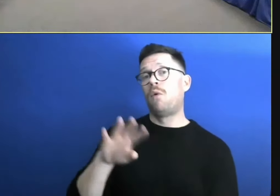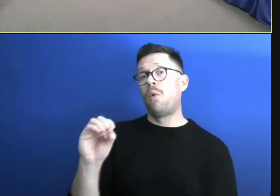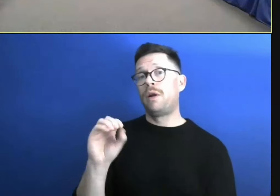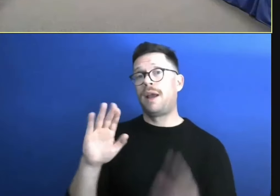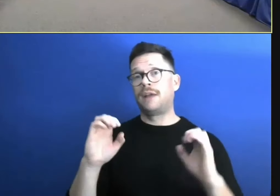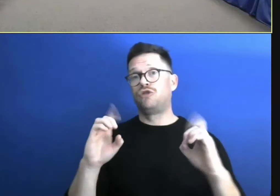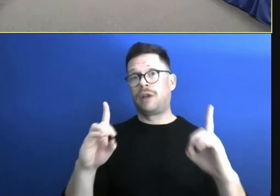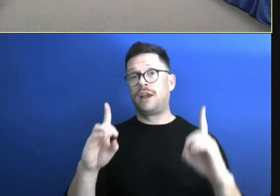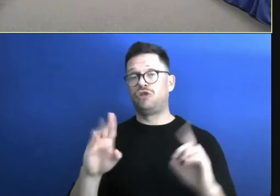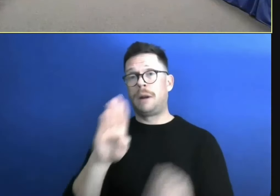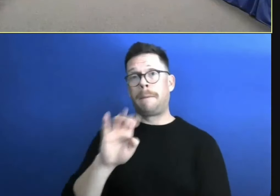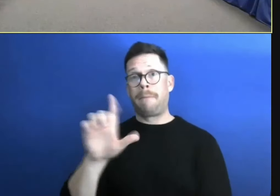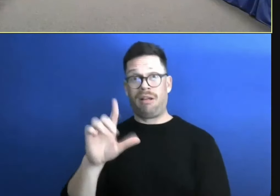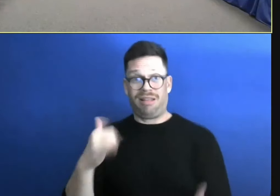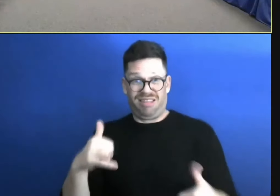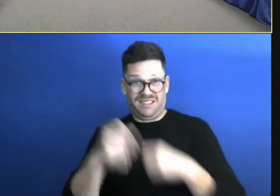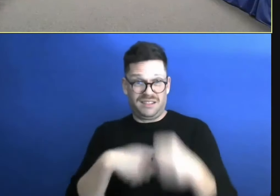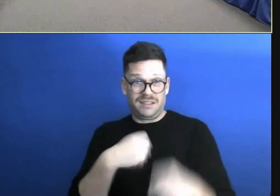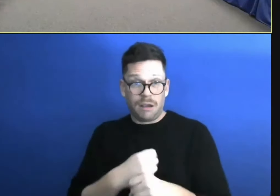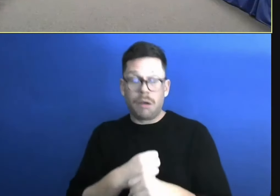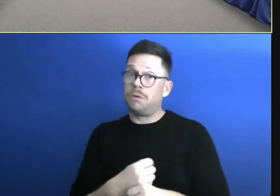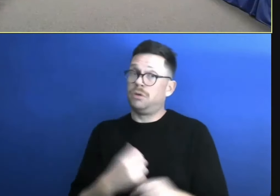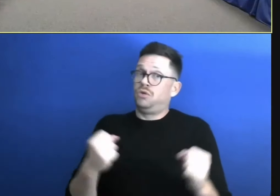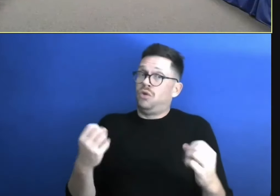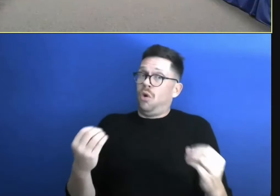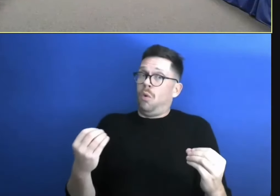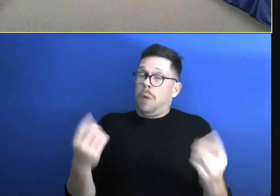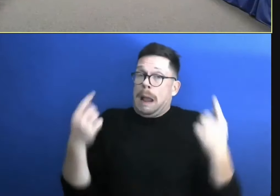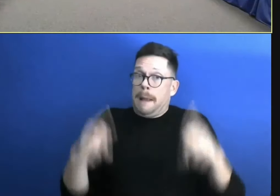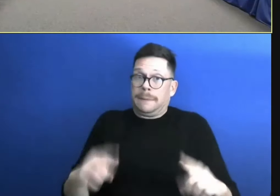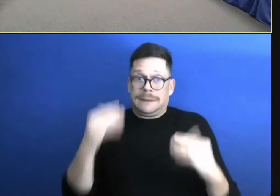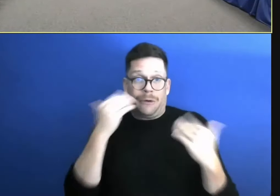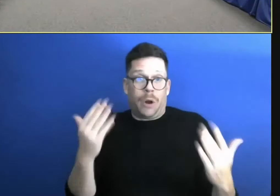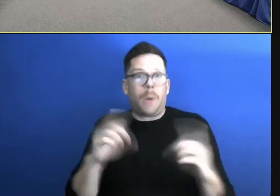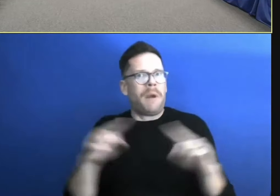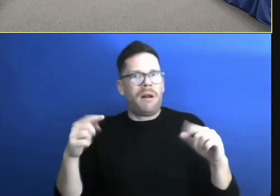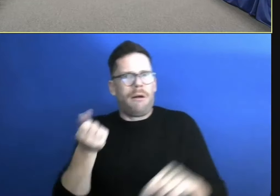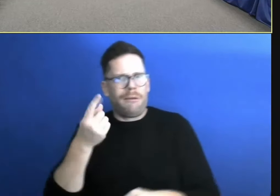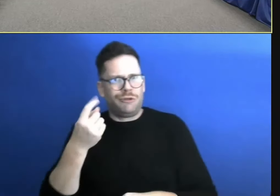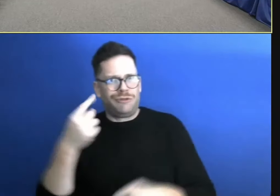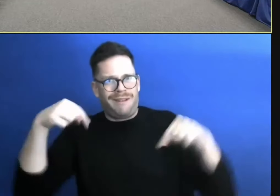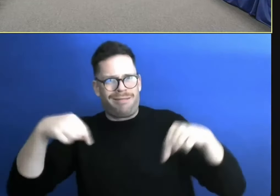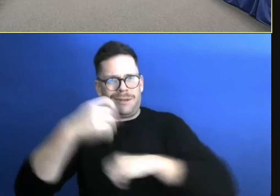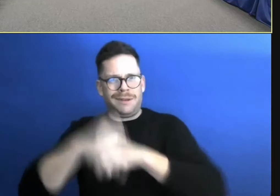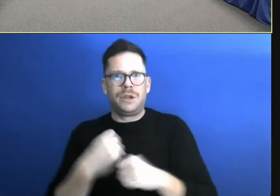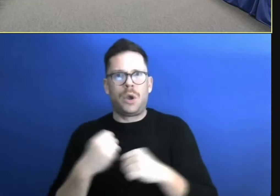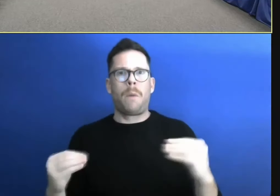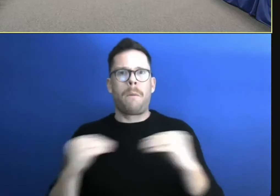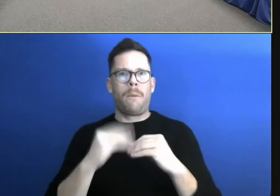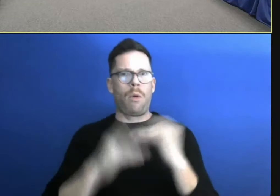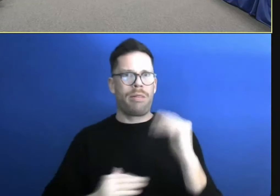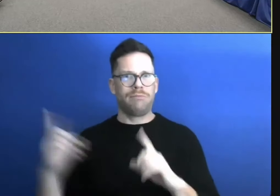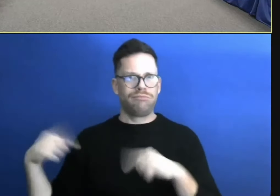of them on MCAS. Now what happens to them? That's a whole nother thing, but there are more this year than ever before. Uh, including, um,